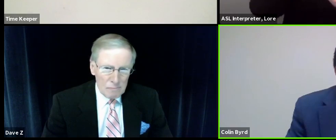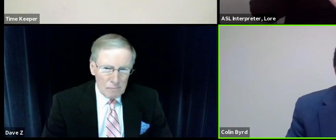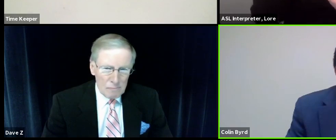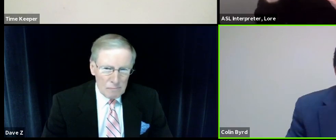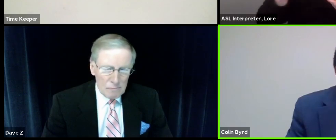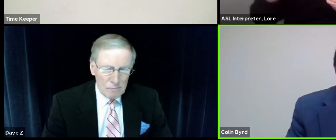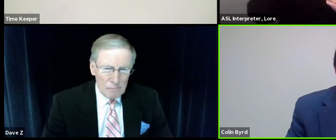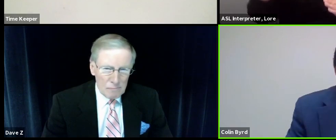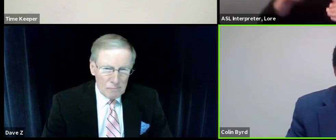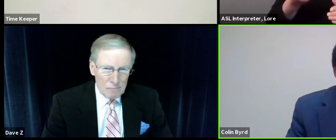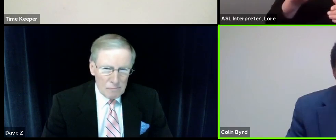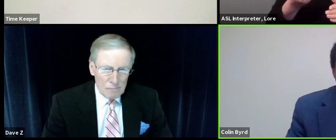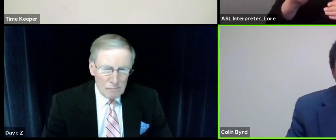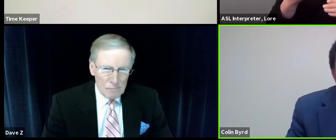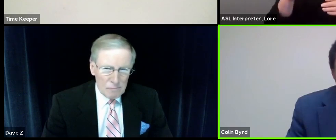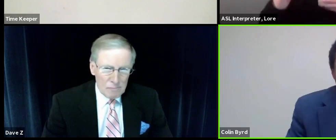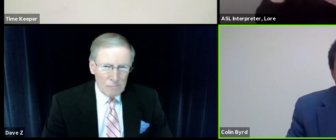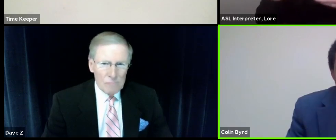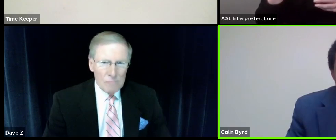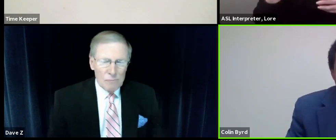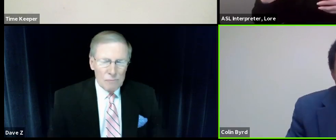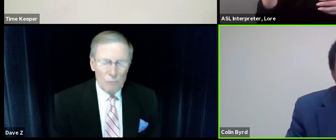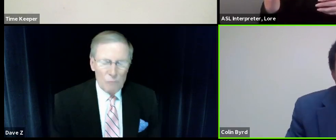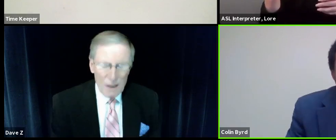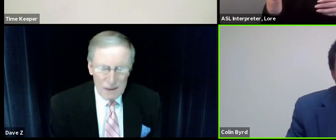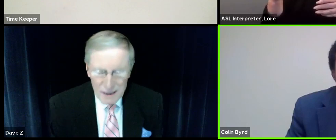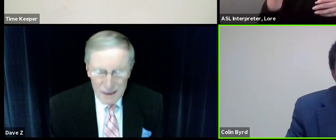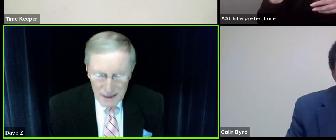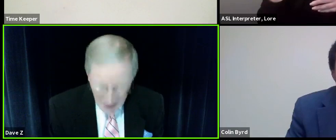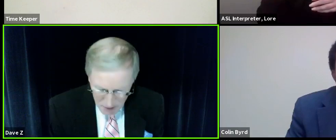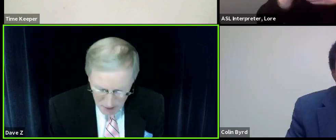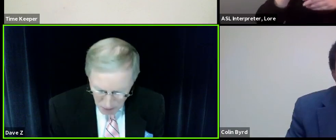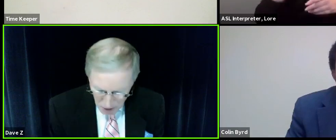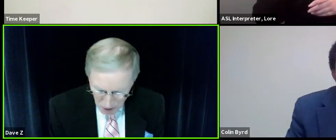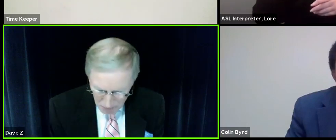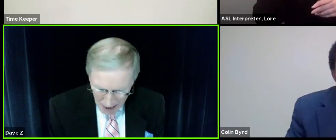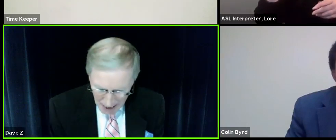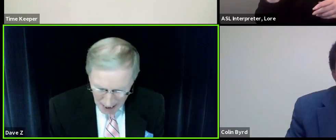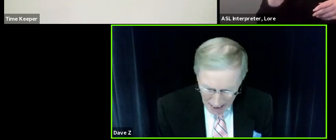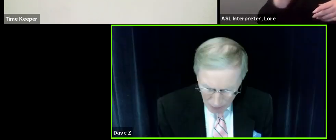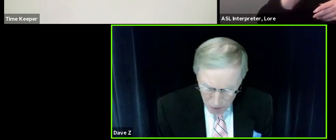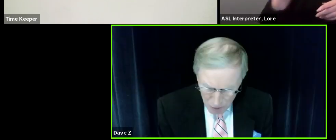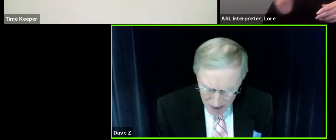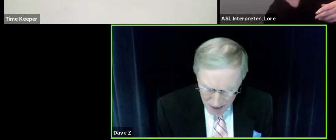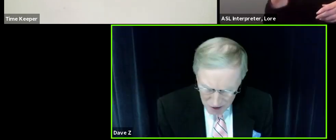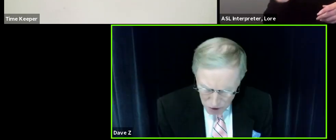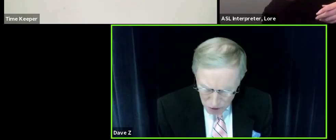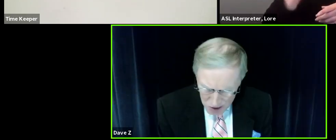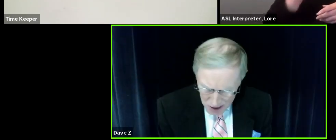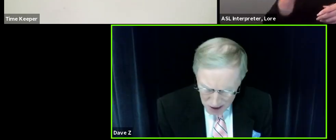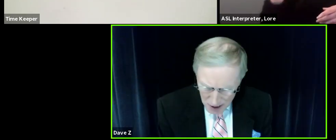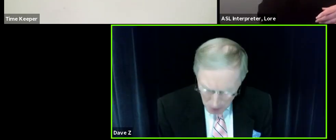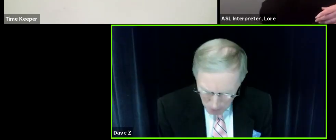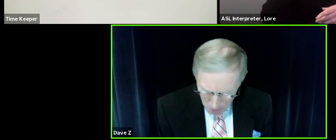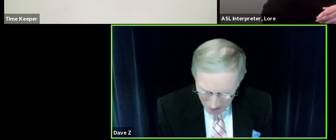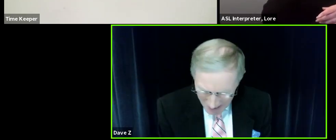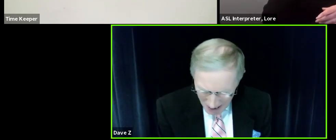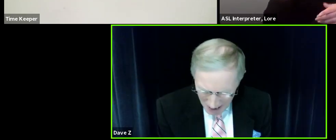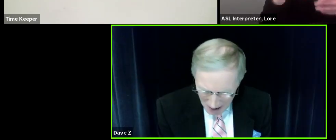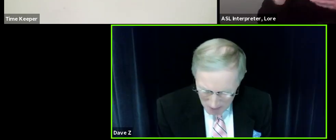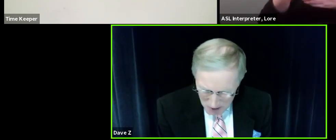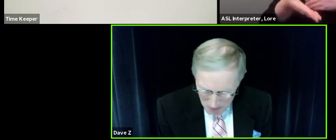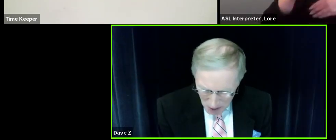ask that on November 2nd, you vote Byrd, your voice will be heard. Thank you, Mr. Byrd. We move next to Silky Pope.